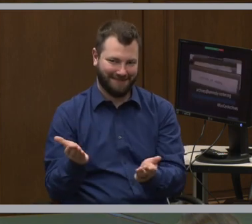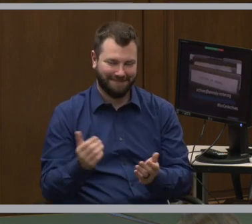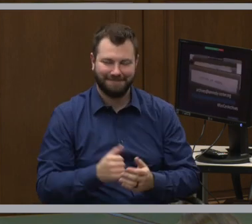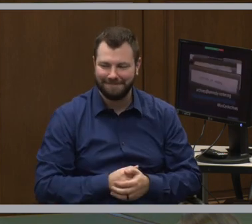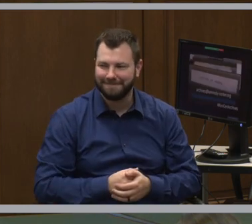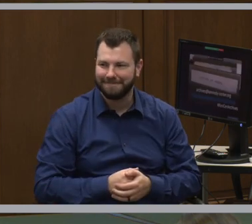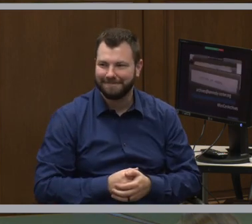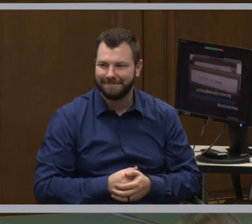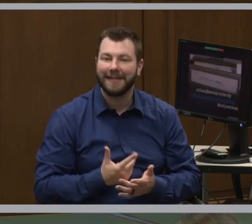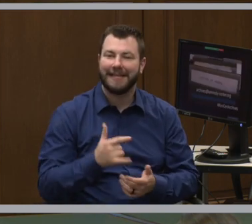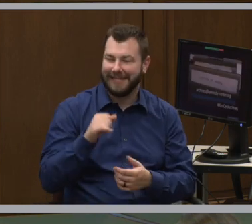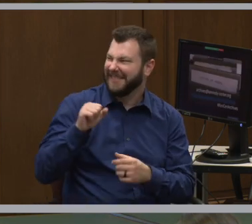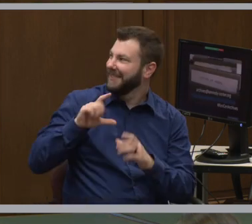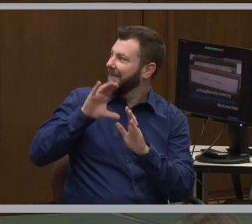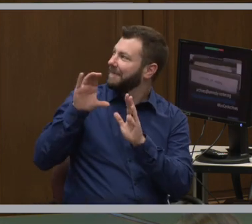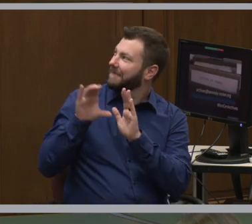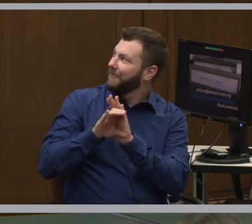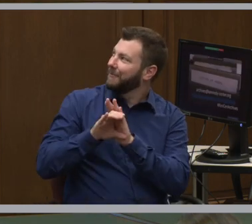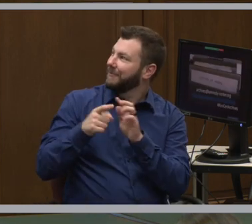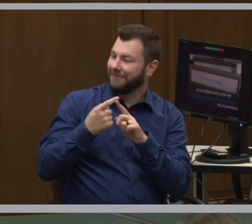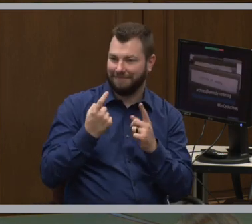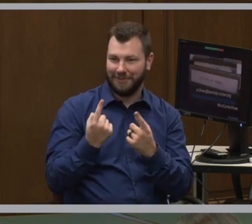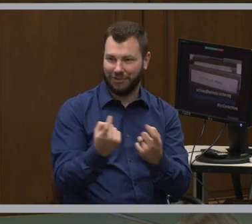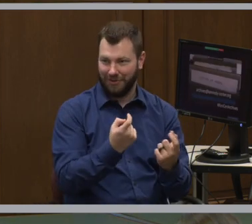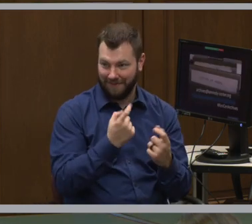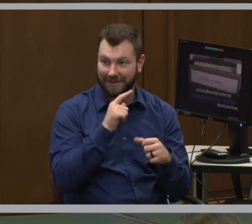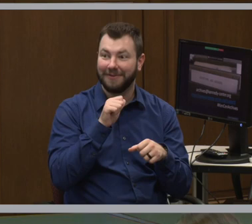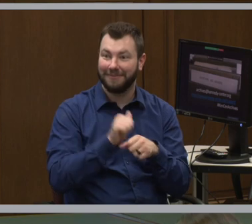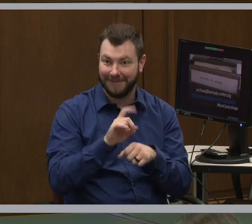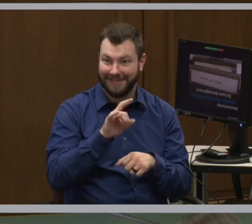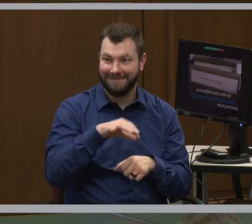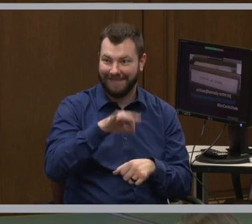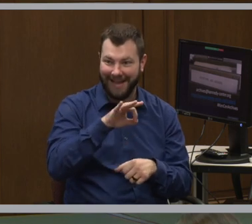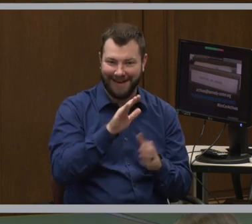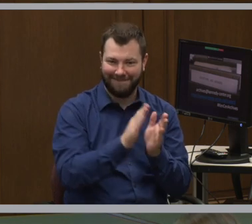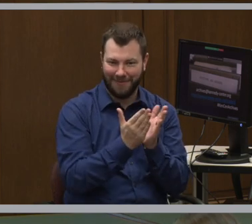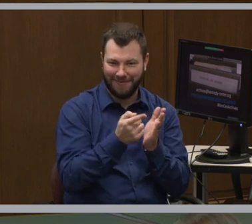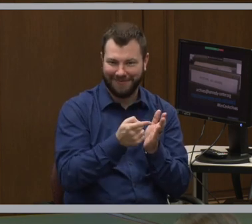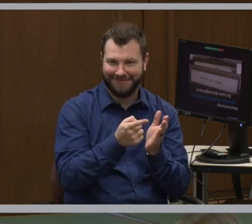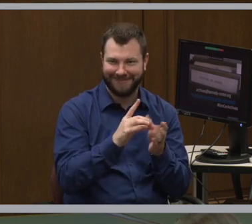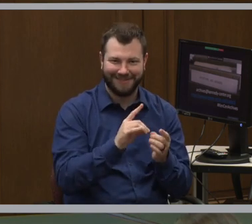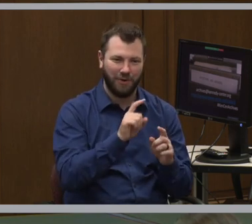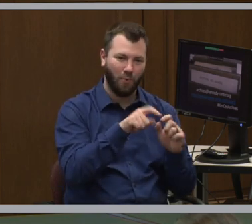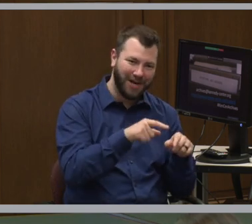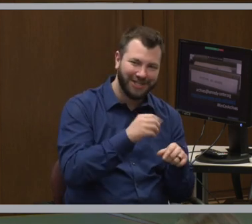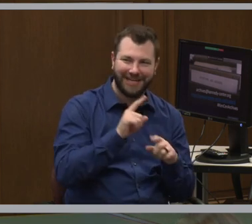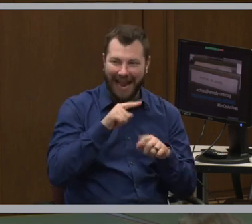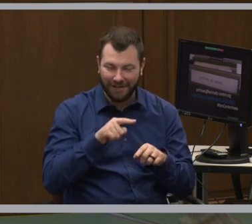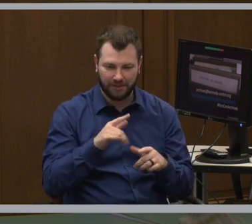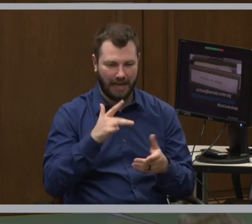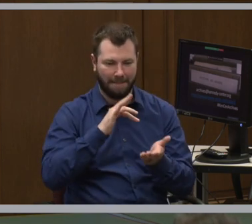And, yes, this photo is from our survey. We did actually find a folder that said questions and answers. It was empty.